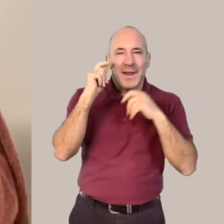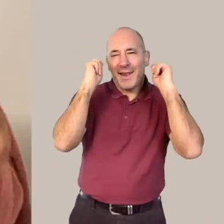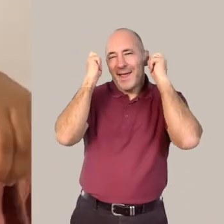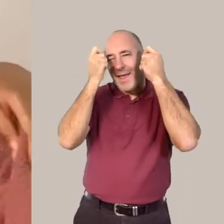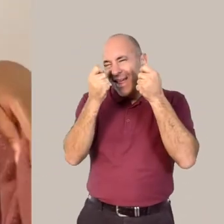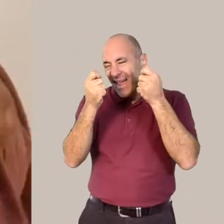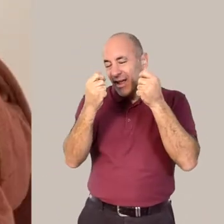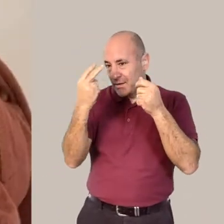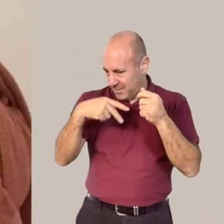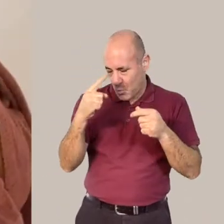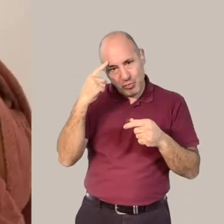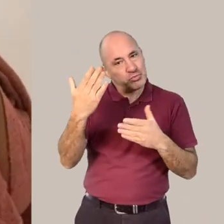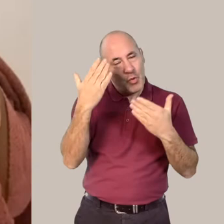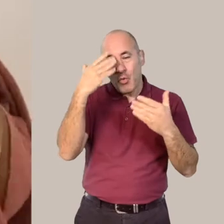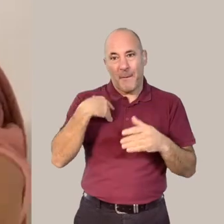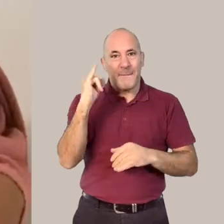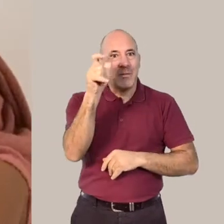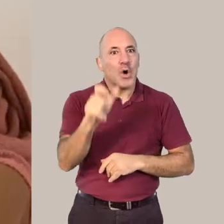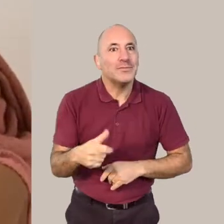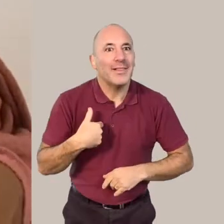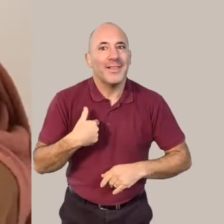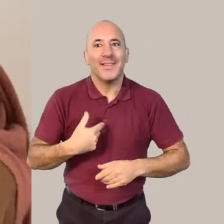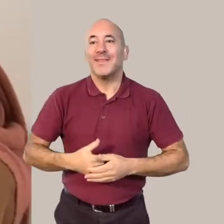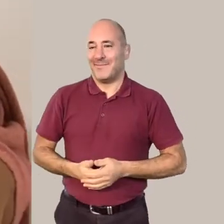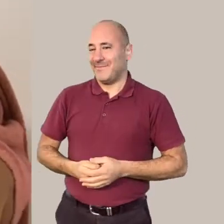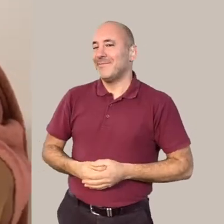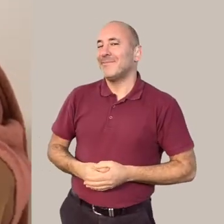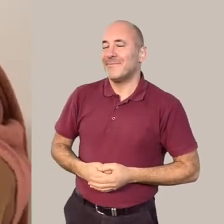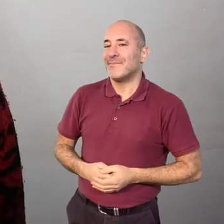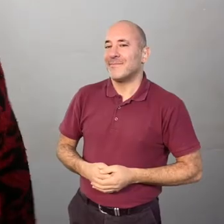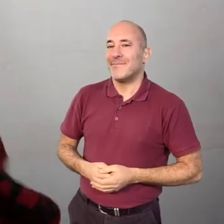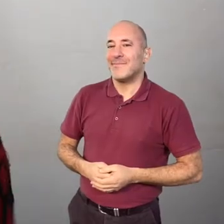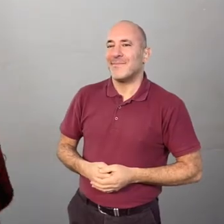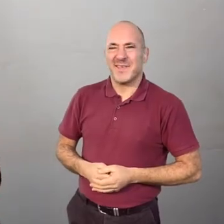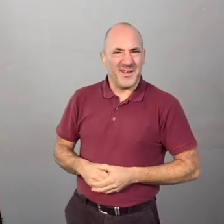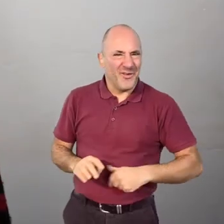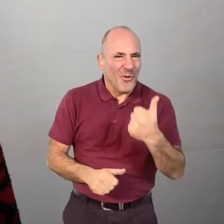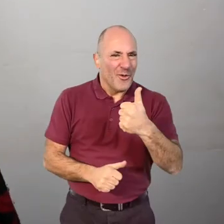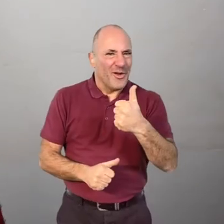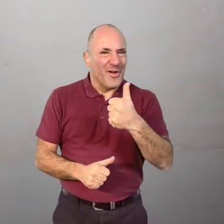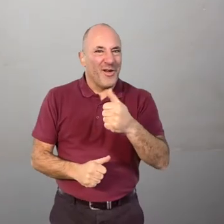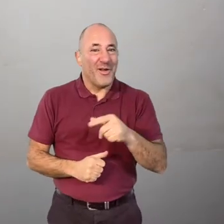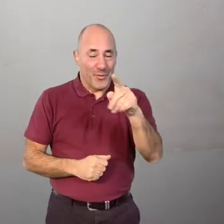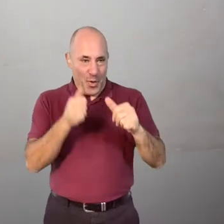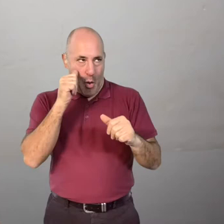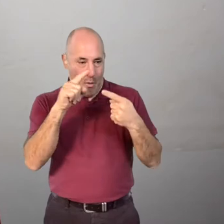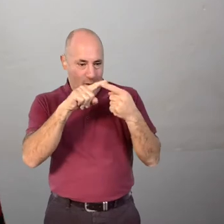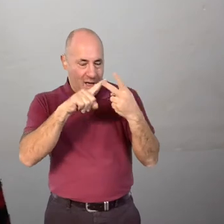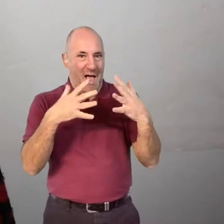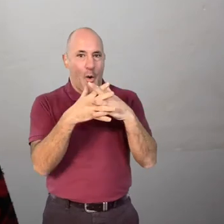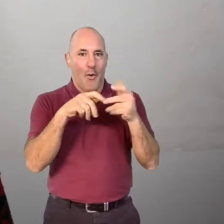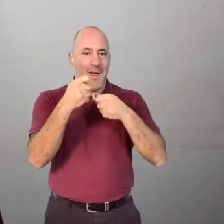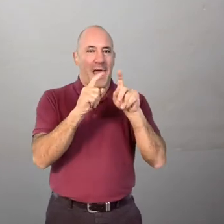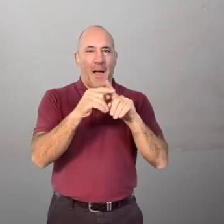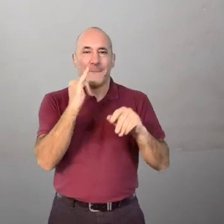pink-headed lady as a villain. Okay great now that you have the tools to make